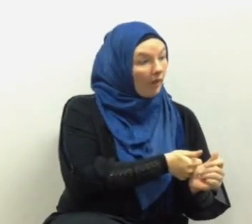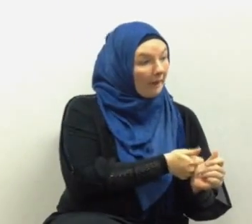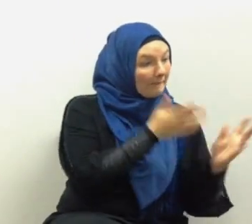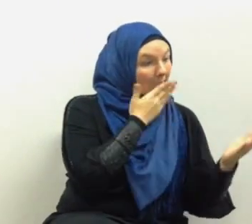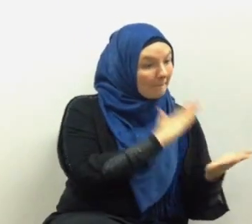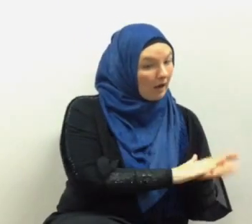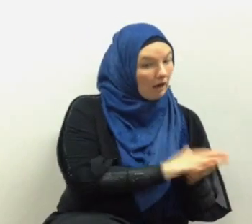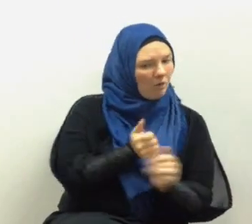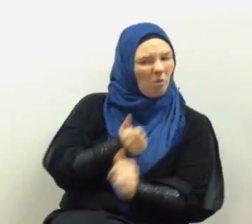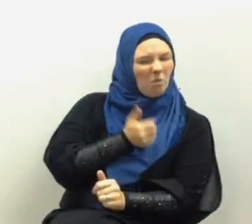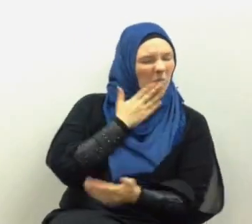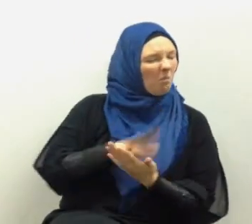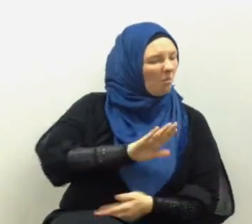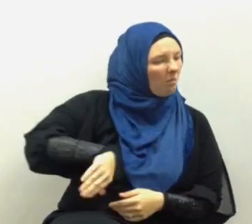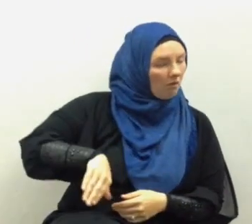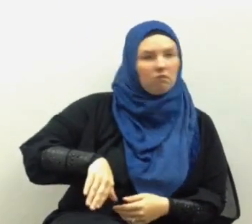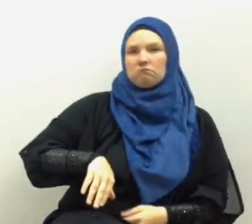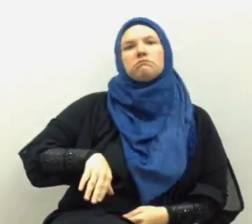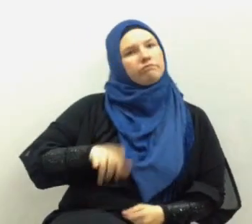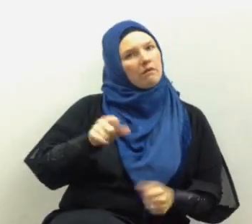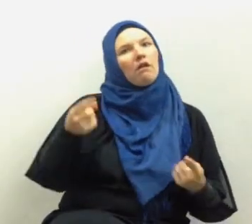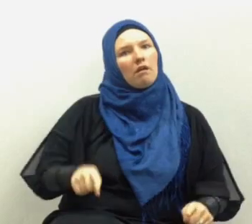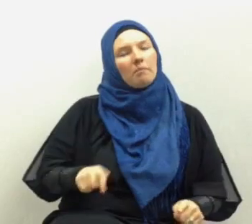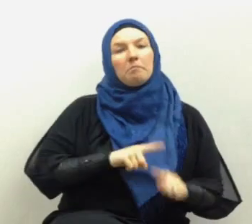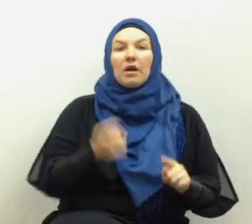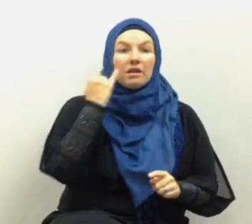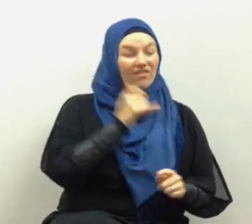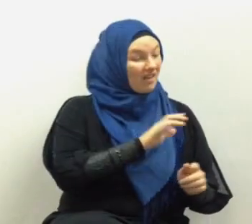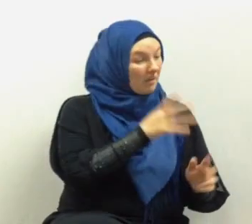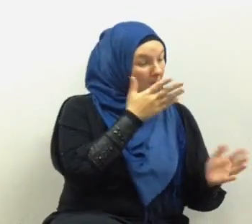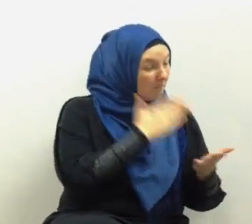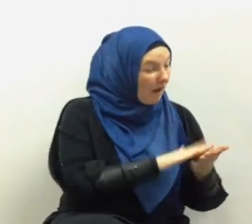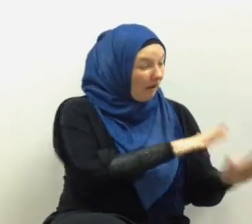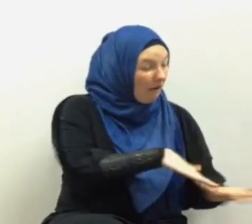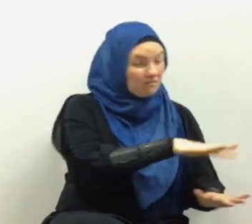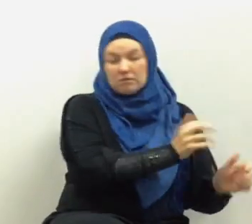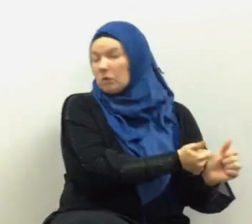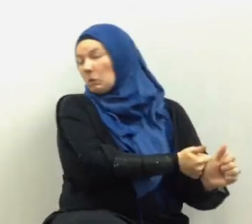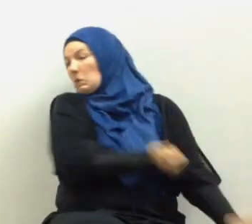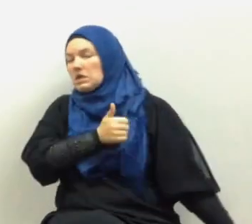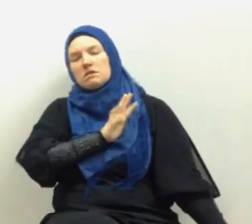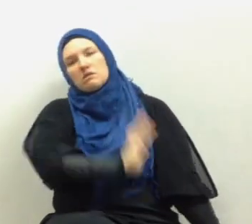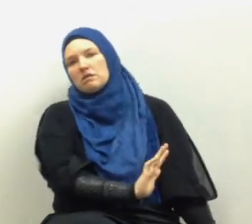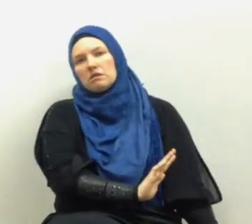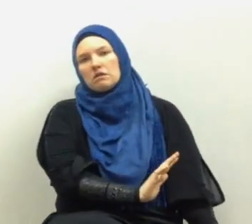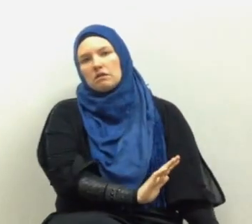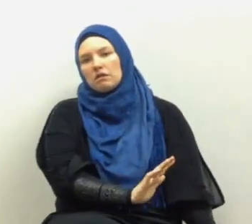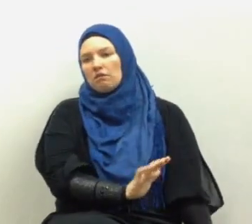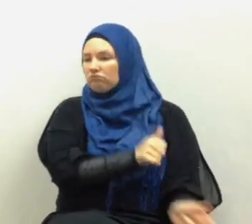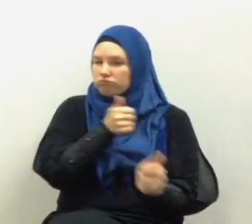and people who are sent against us are not going to show any mercy whatsoever